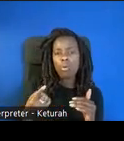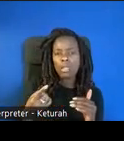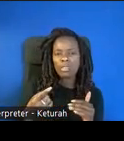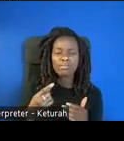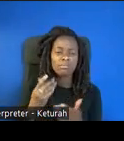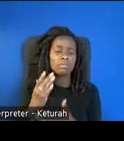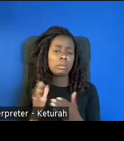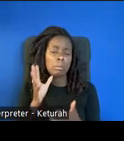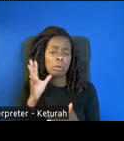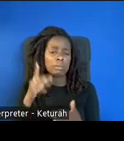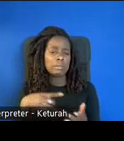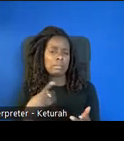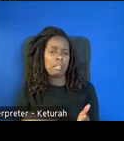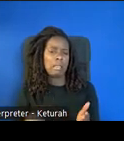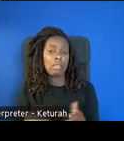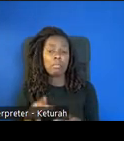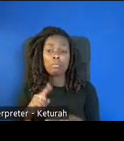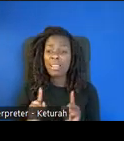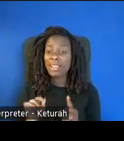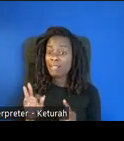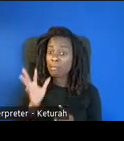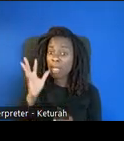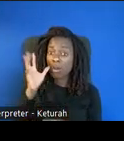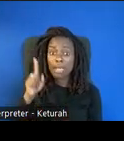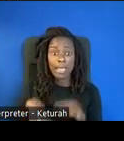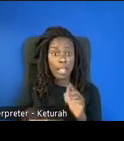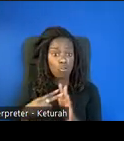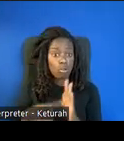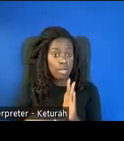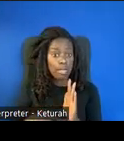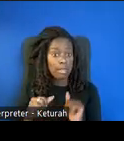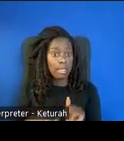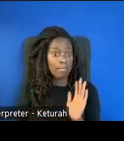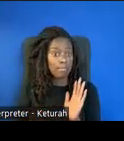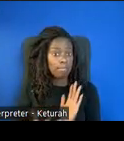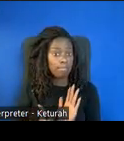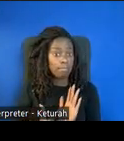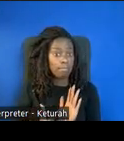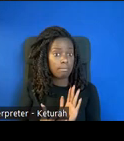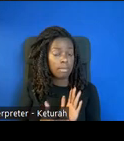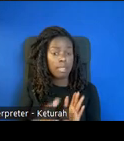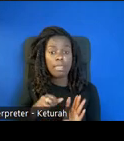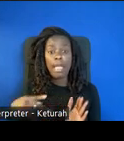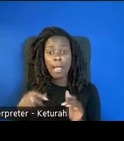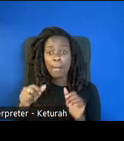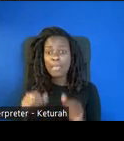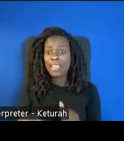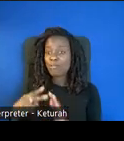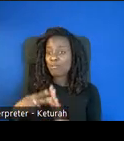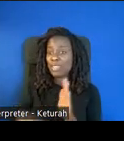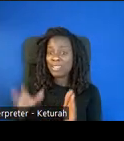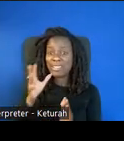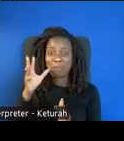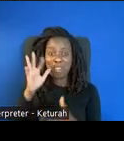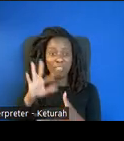But if you have a parent who can't read, then they can turn that on and then the app can read all the parent content to them as